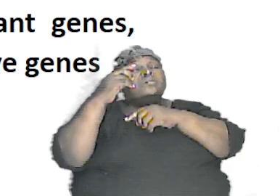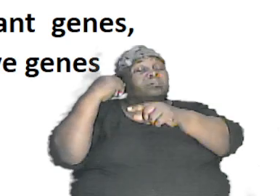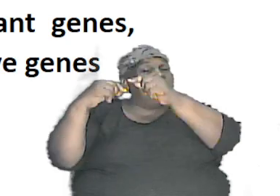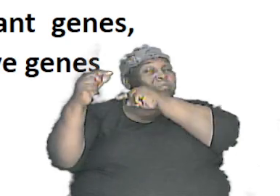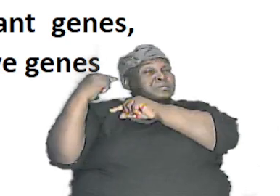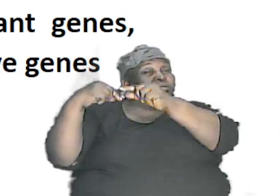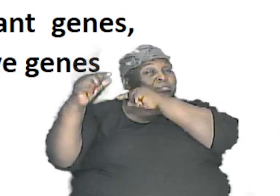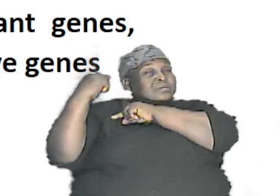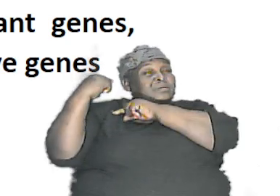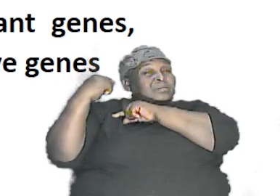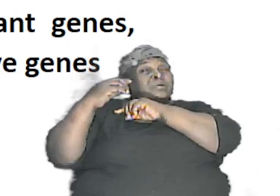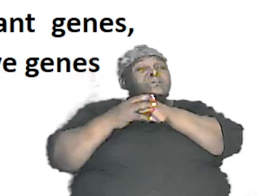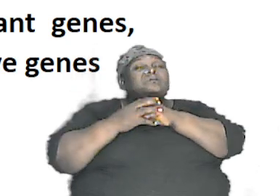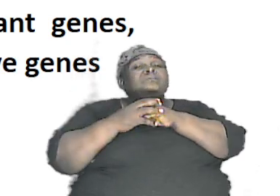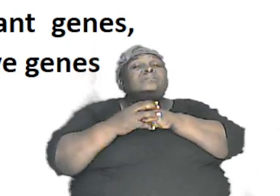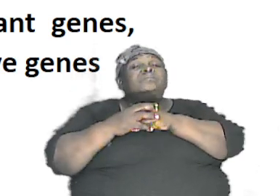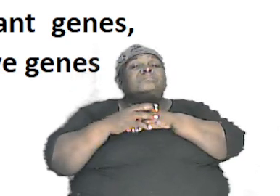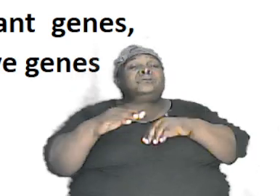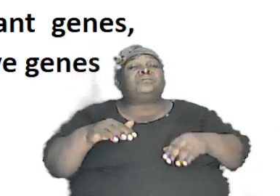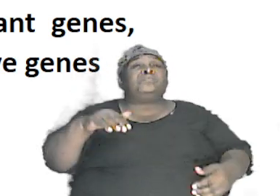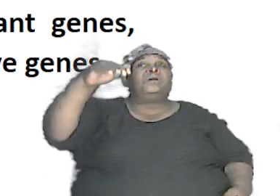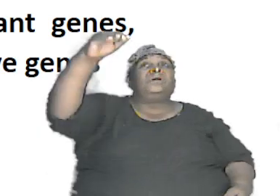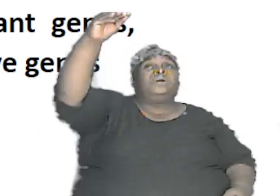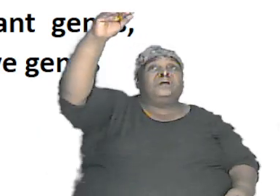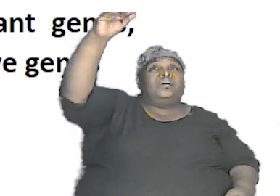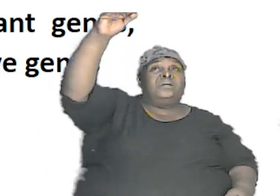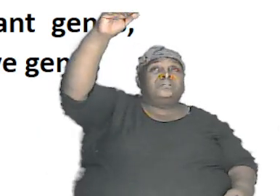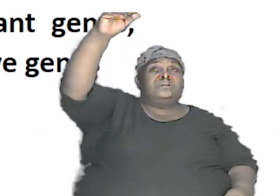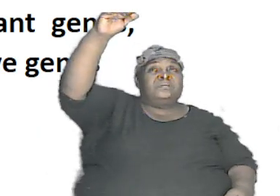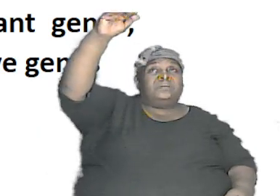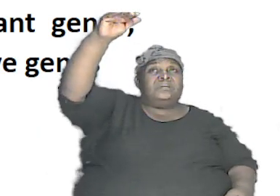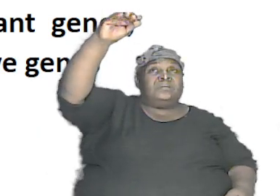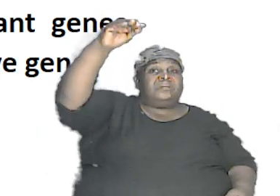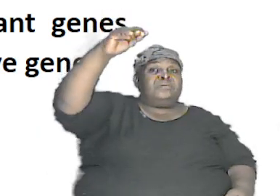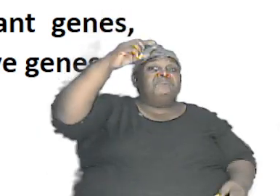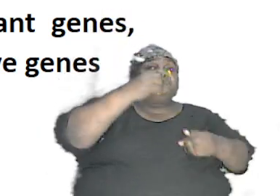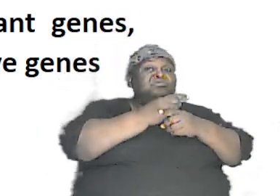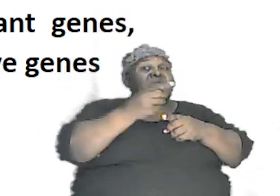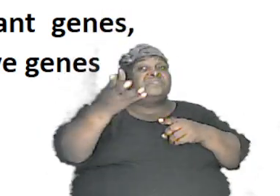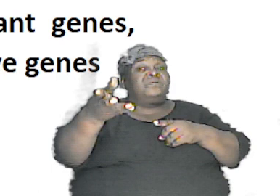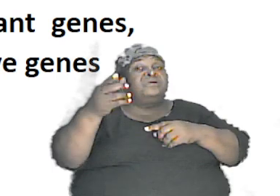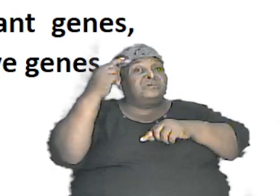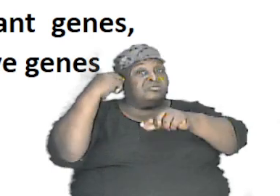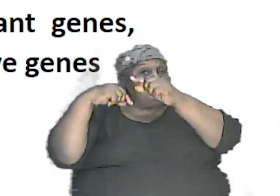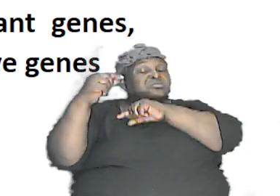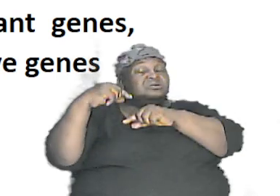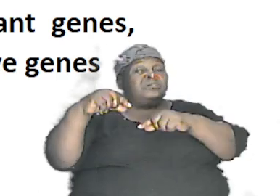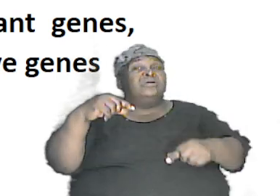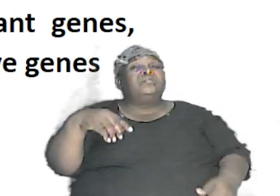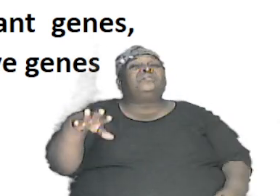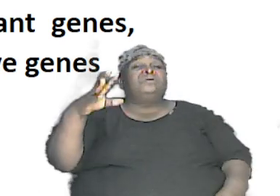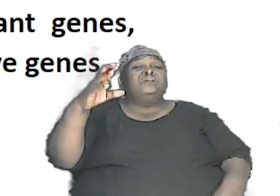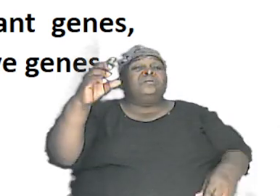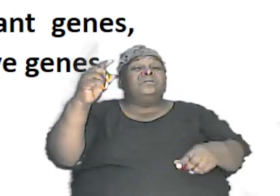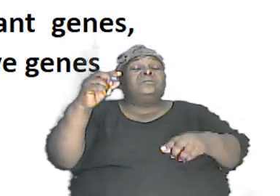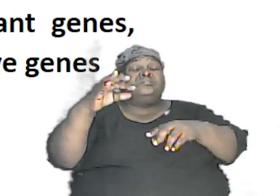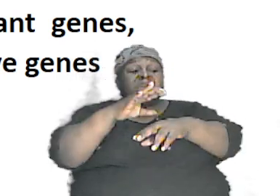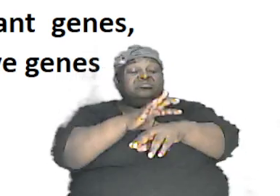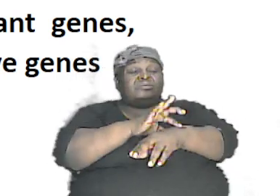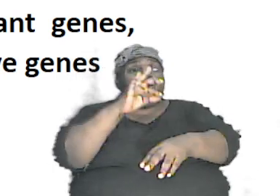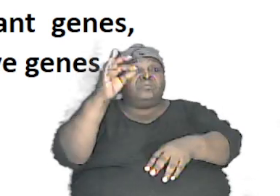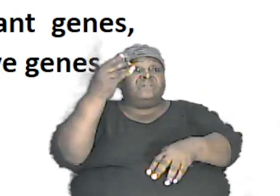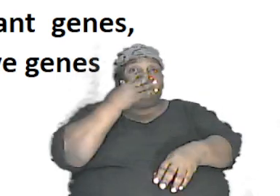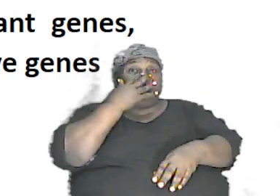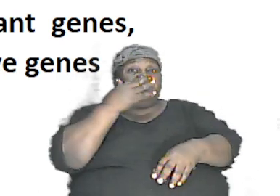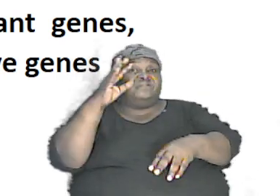talk about your height it's right there it's the gene talk about the color the shade of your skin it's right there